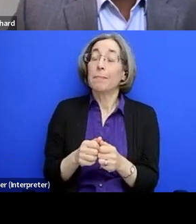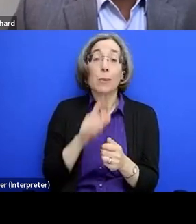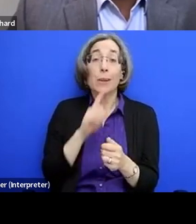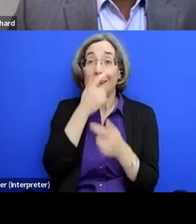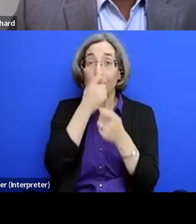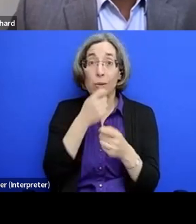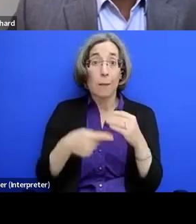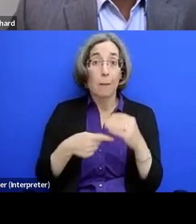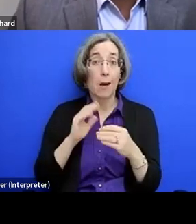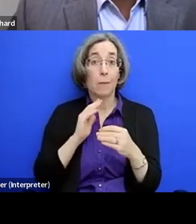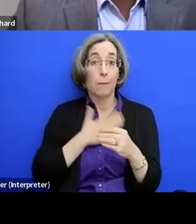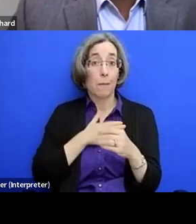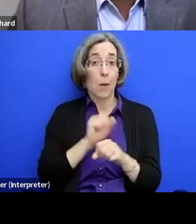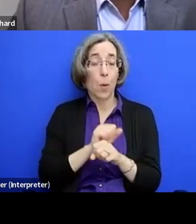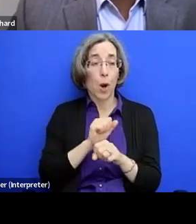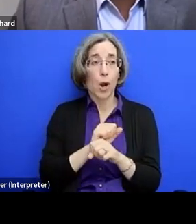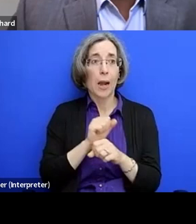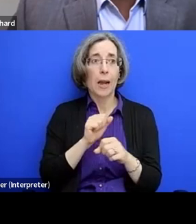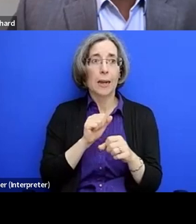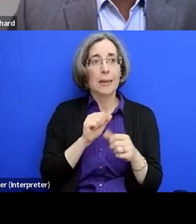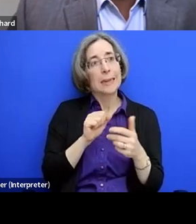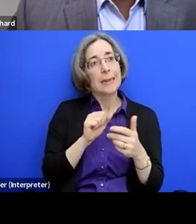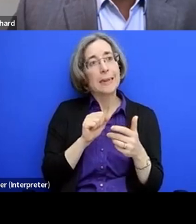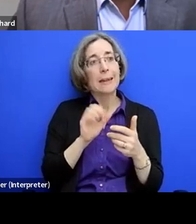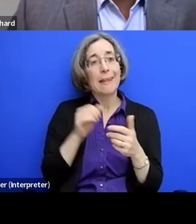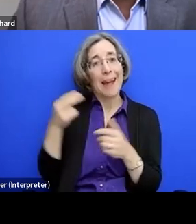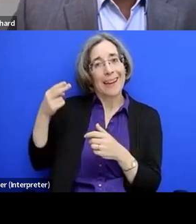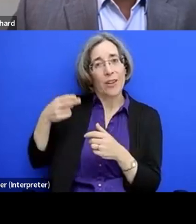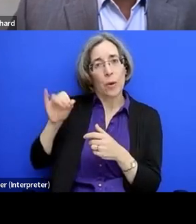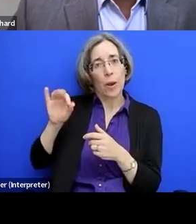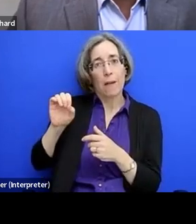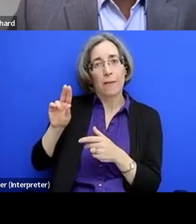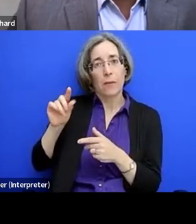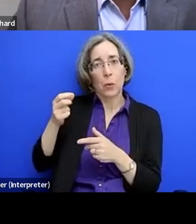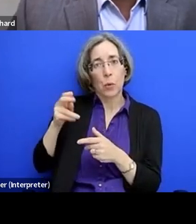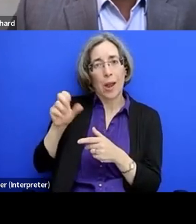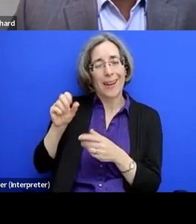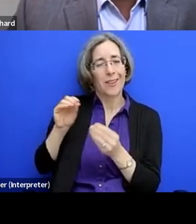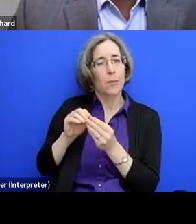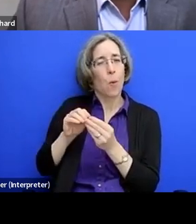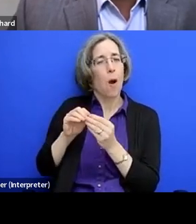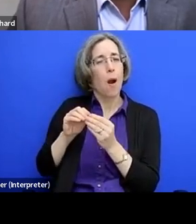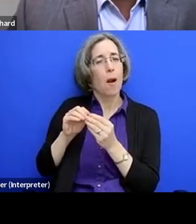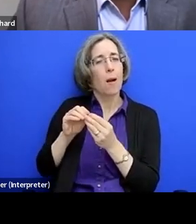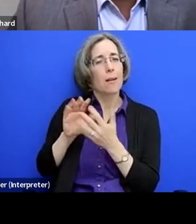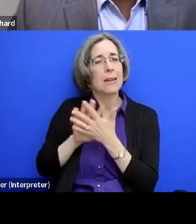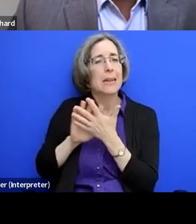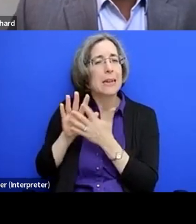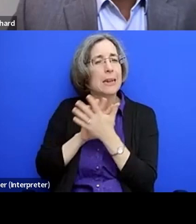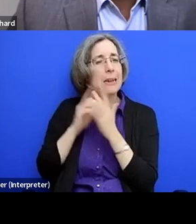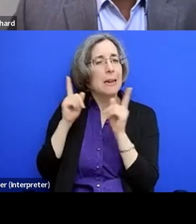complicating the history of eugenics and really showing, um,